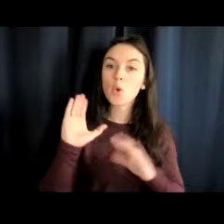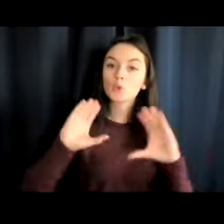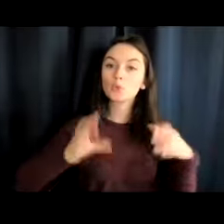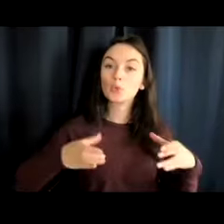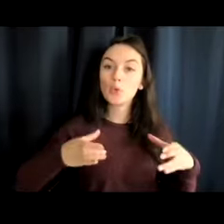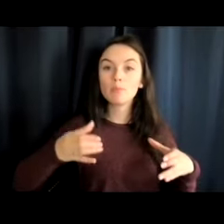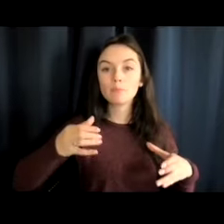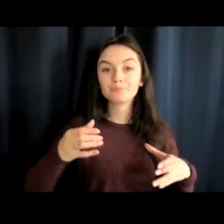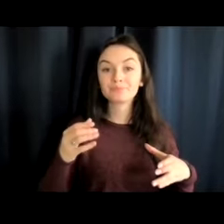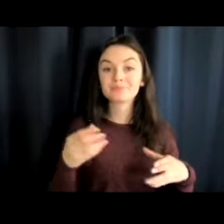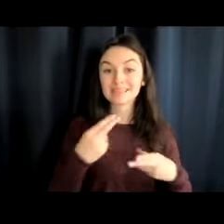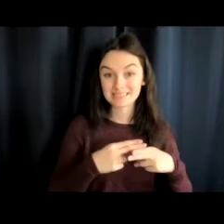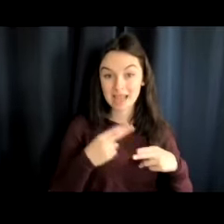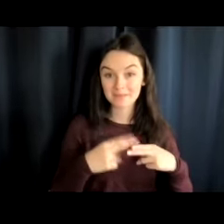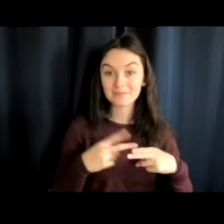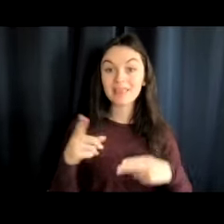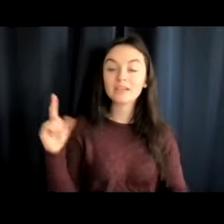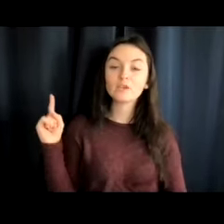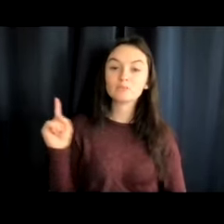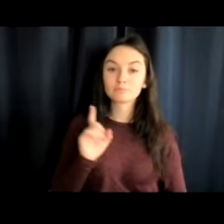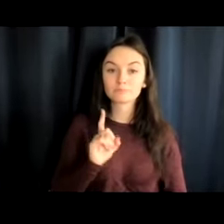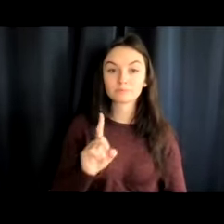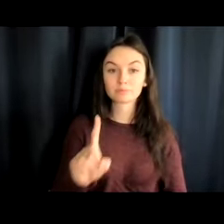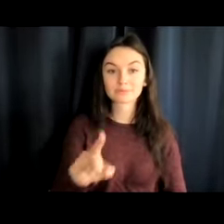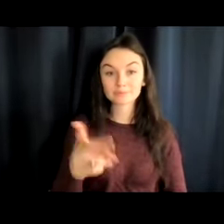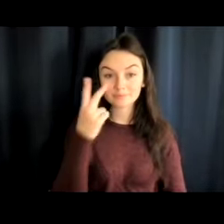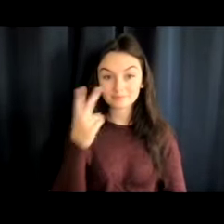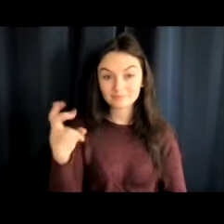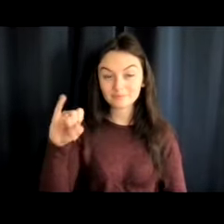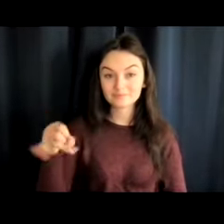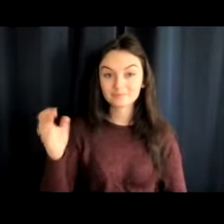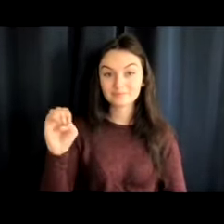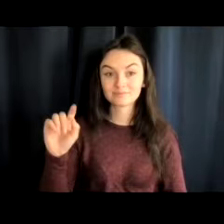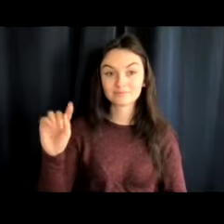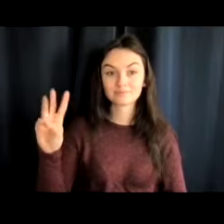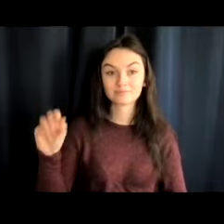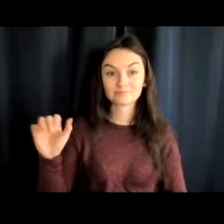is what we walked down right here I was showing you. It looks like an accordion.